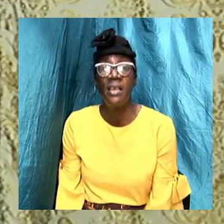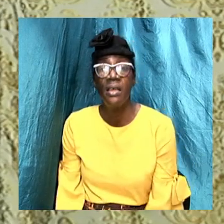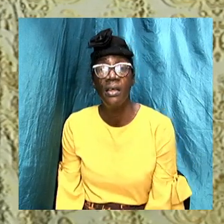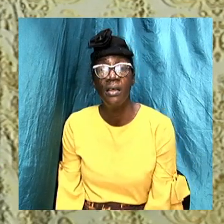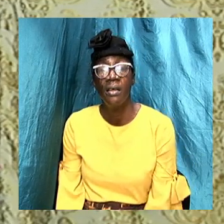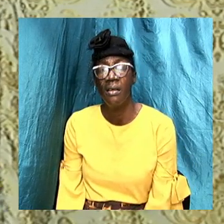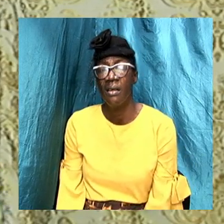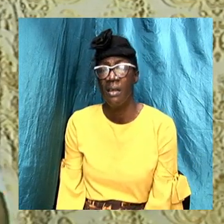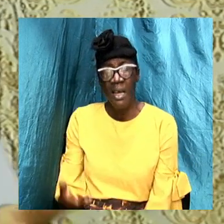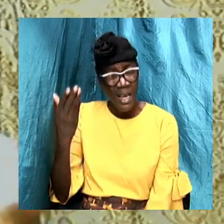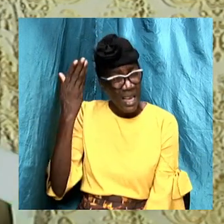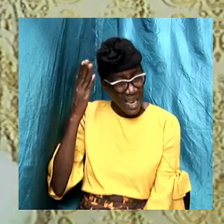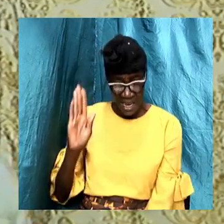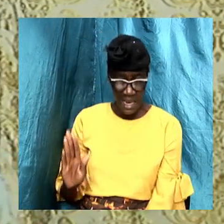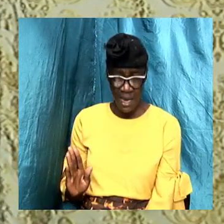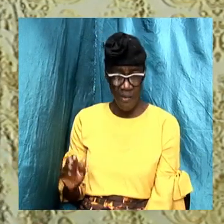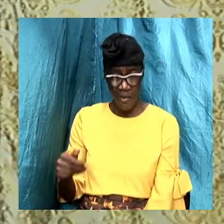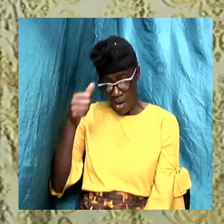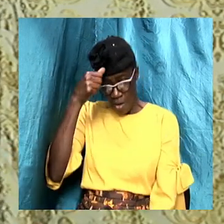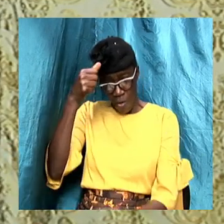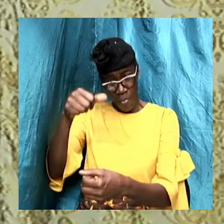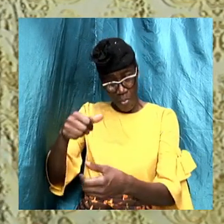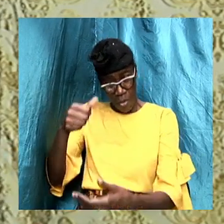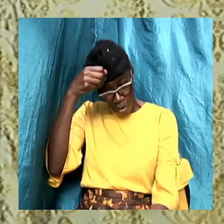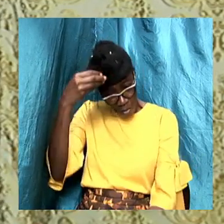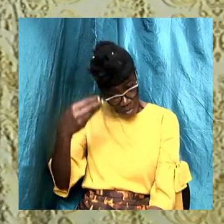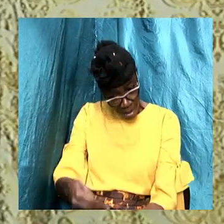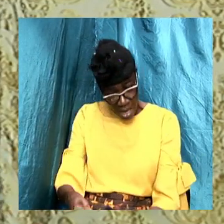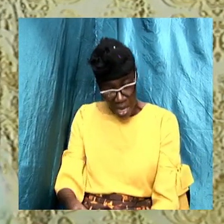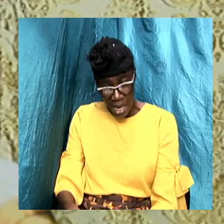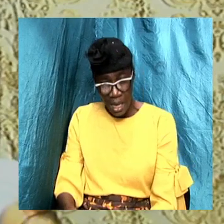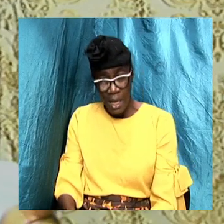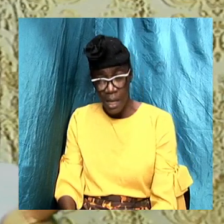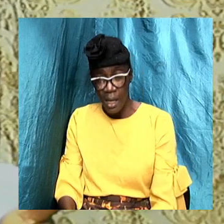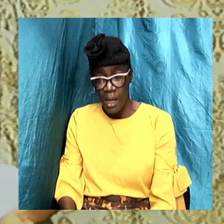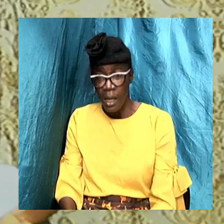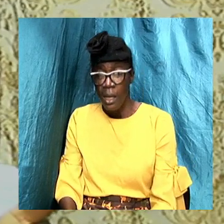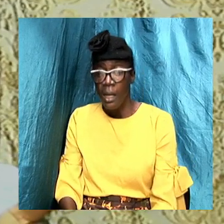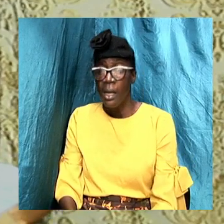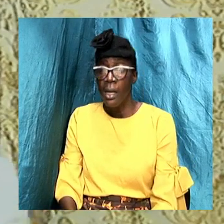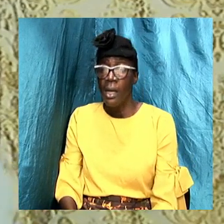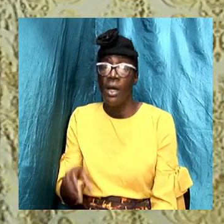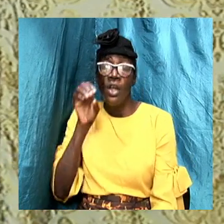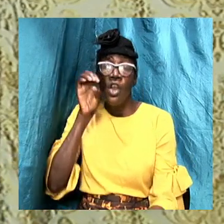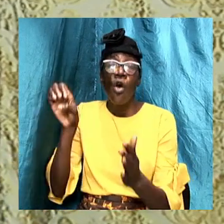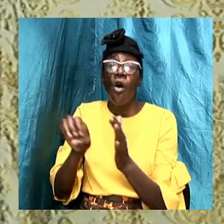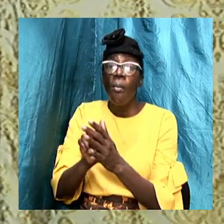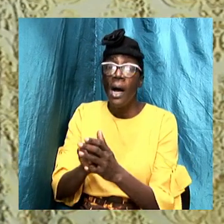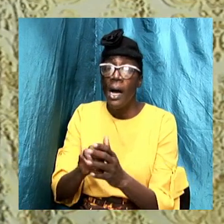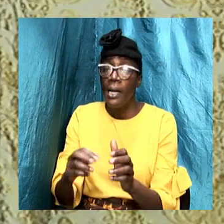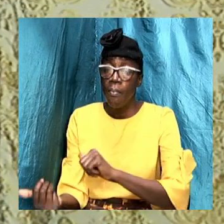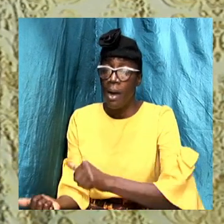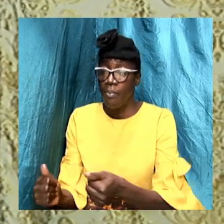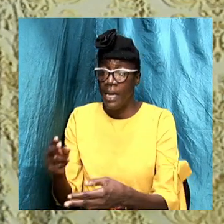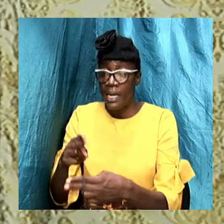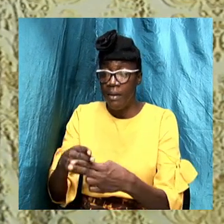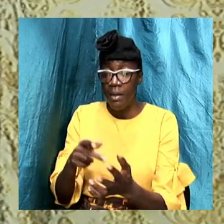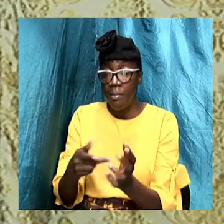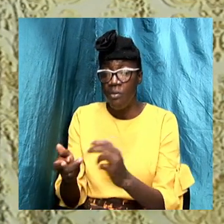you know obey my commandment because my commandment was baptized in the name of Jesus Christ